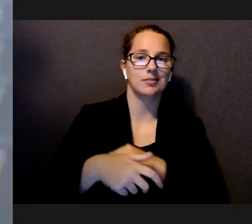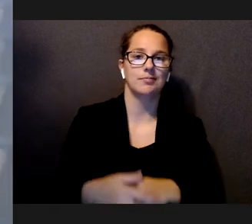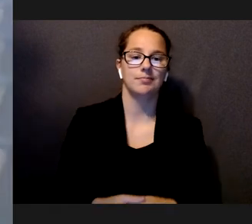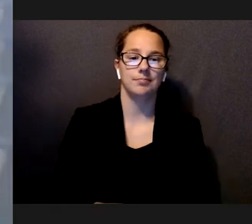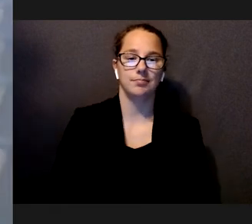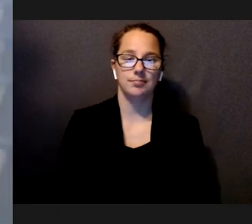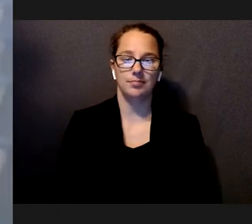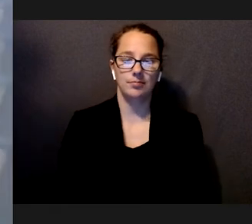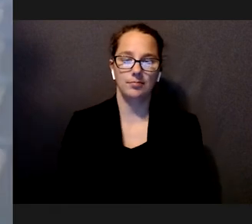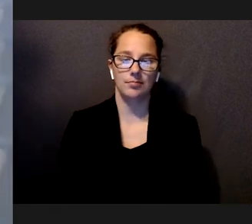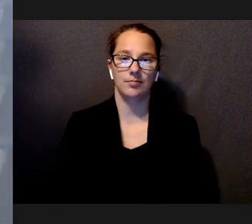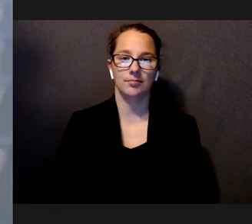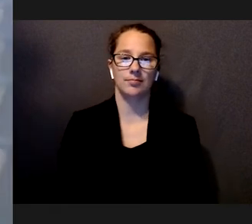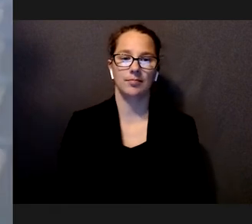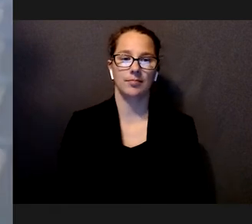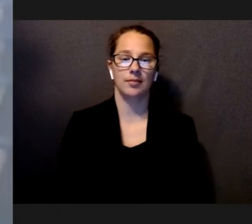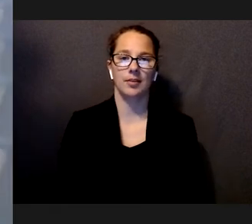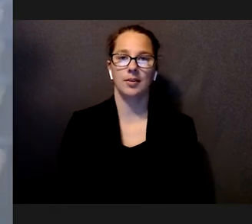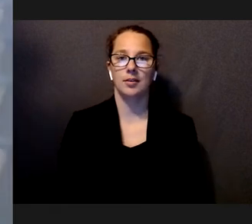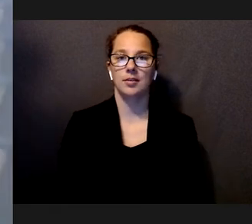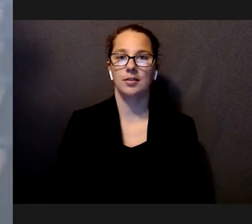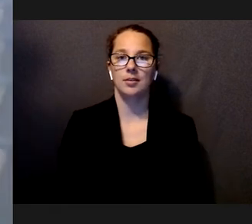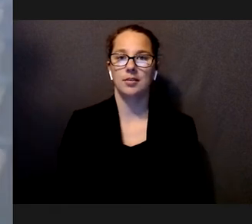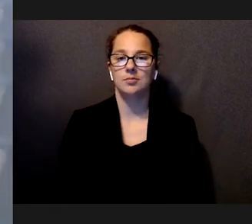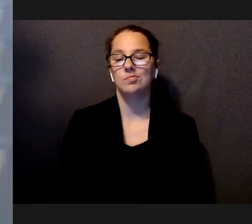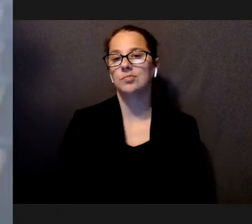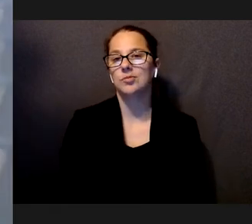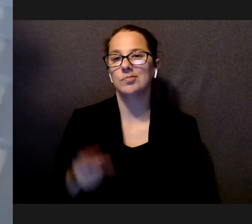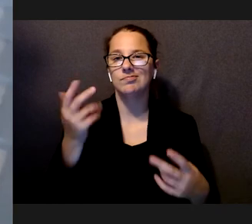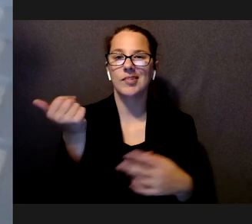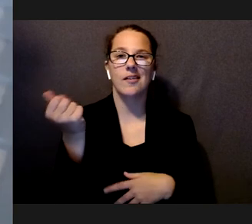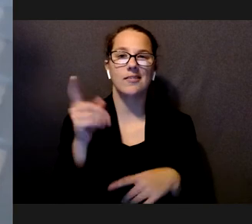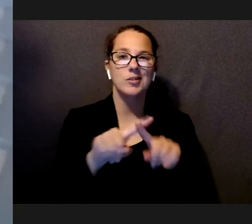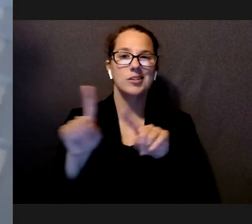So, we looked at different ways of highlighting it.